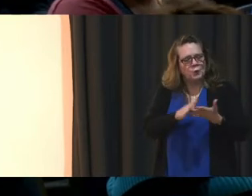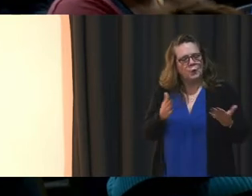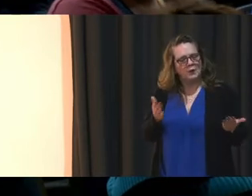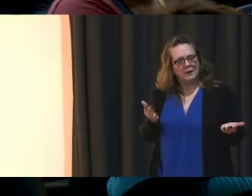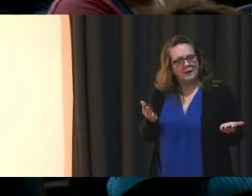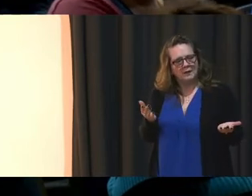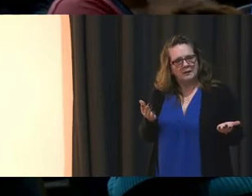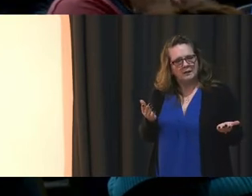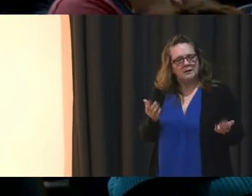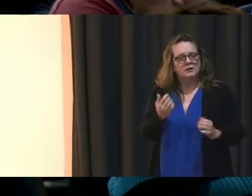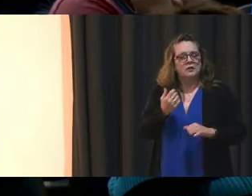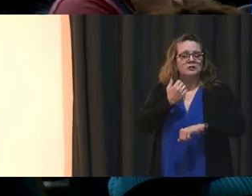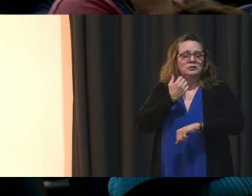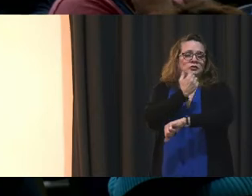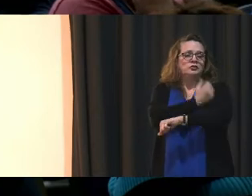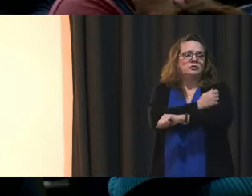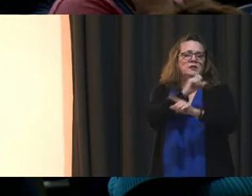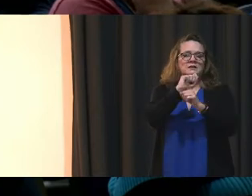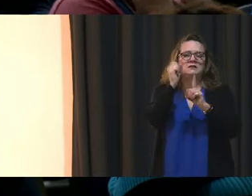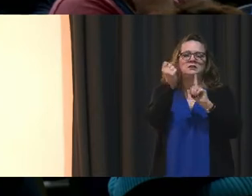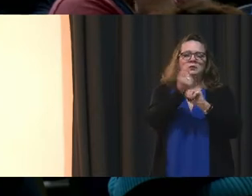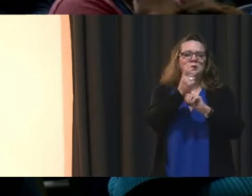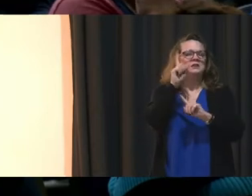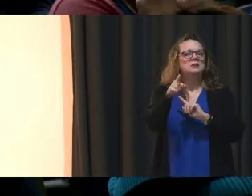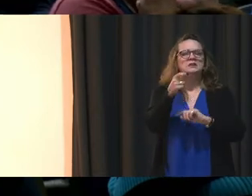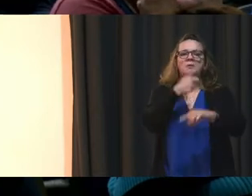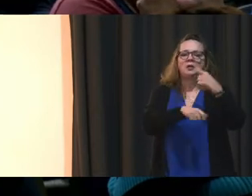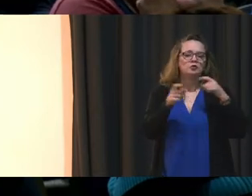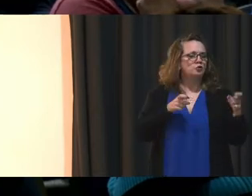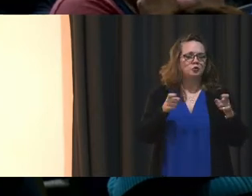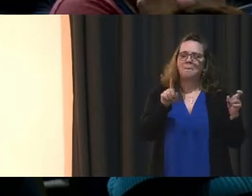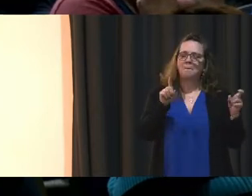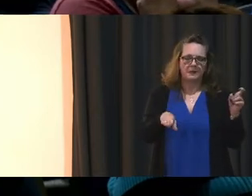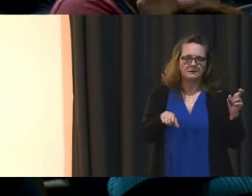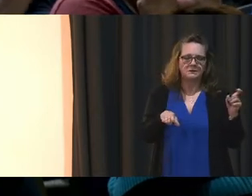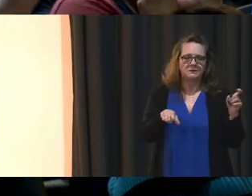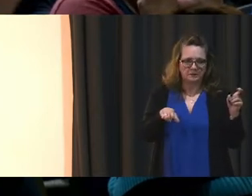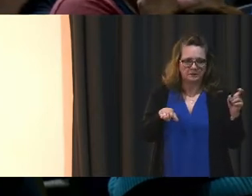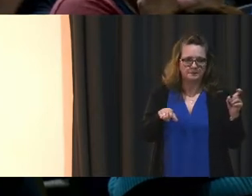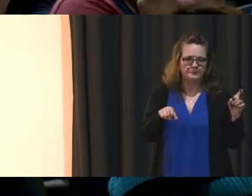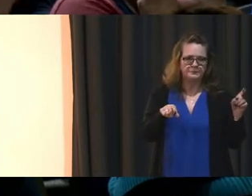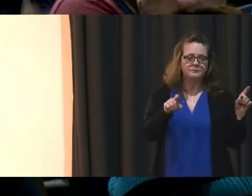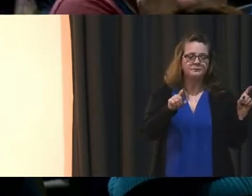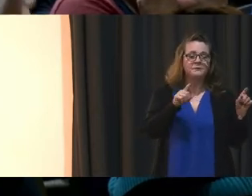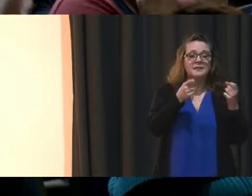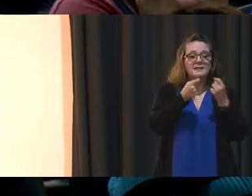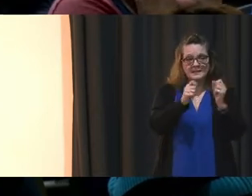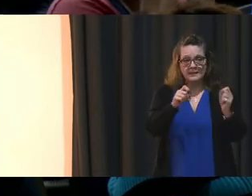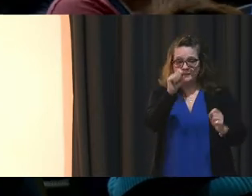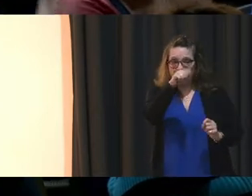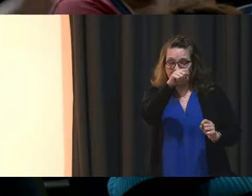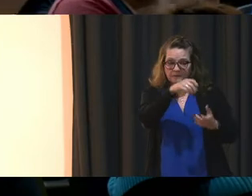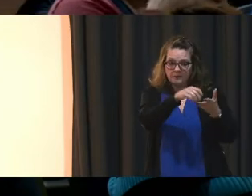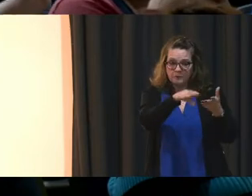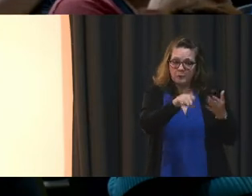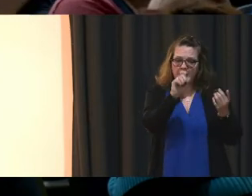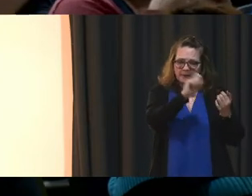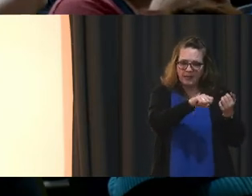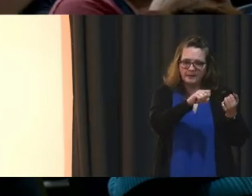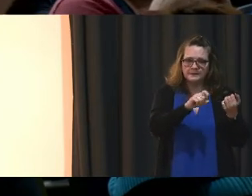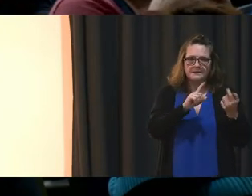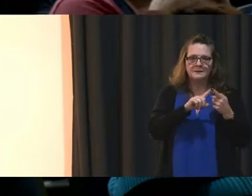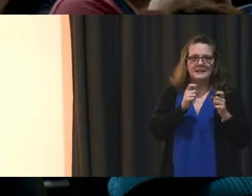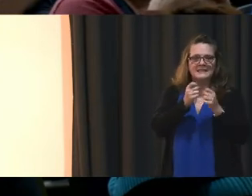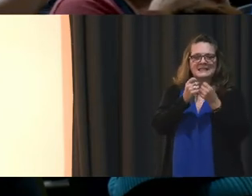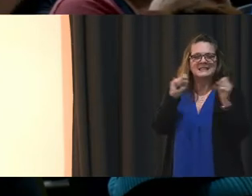So, drug situation has to come under control. And the safety, it's not just the safety of the students, but it is the